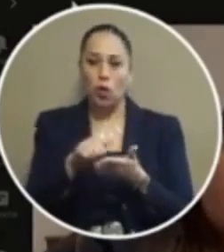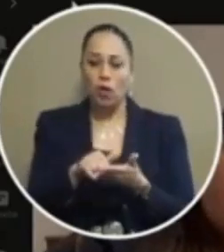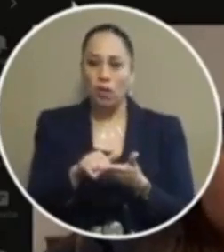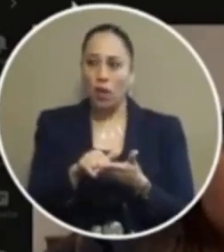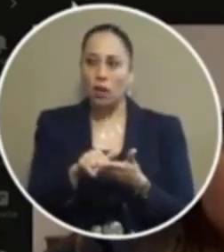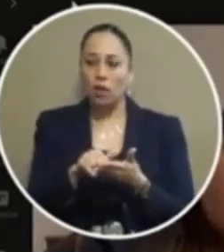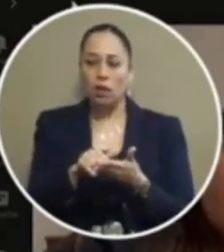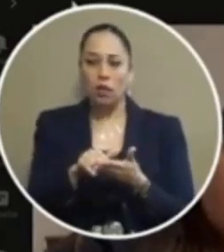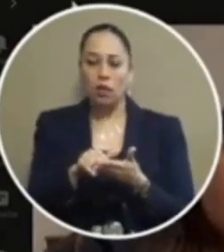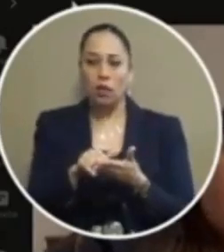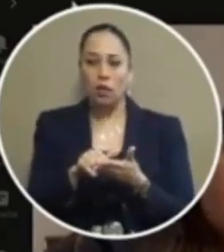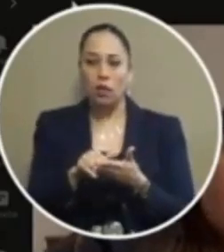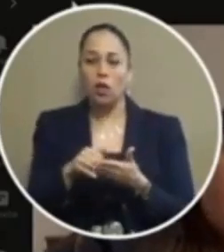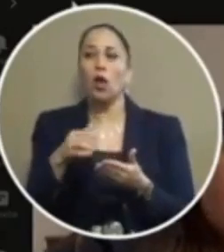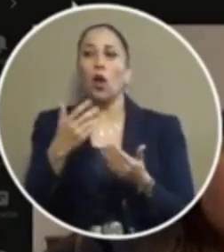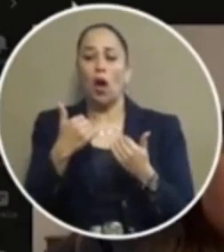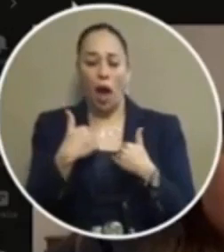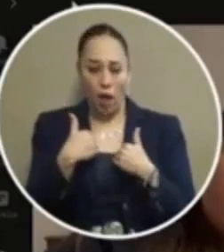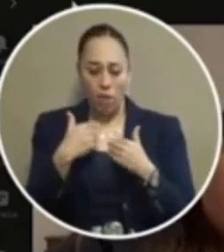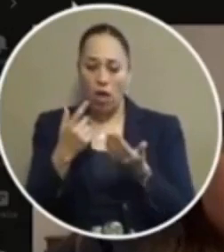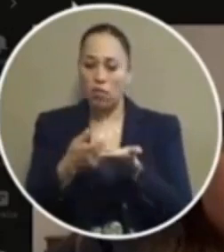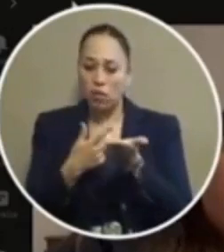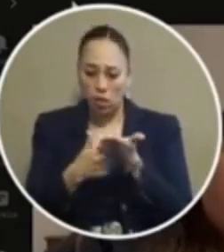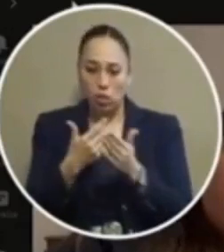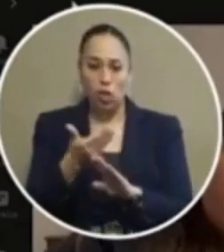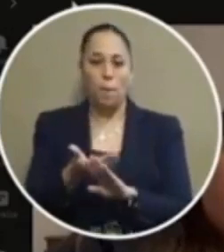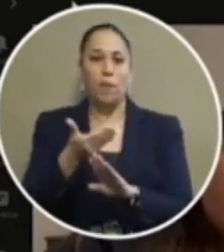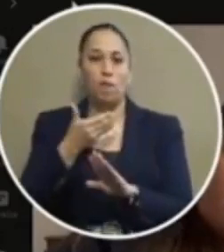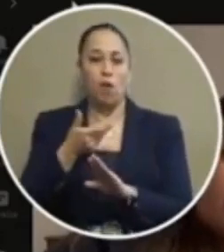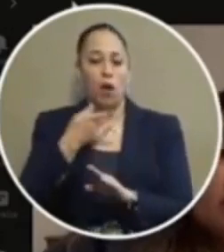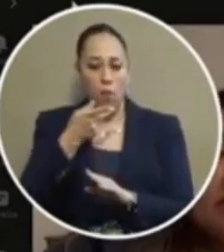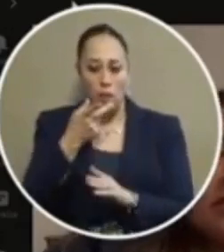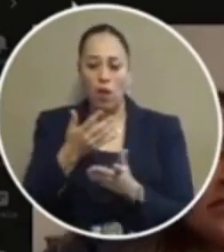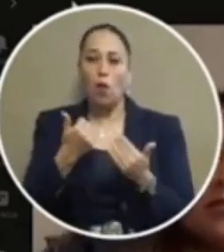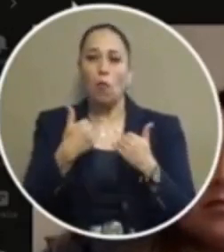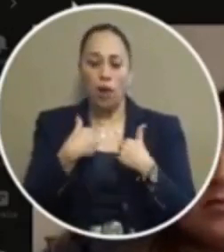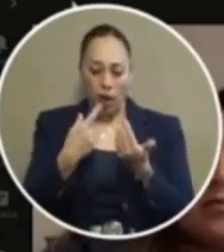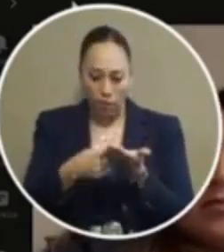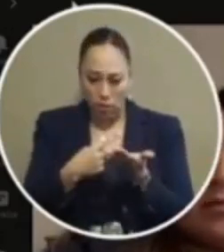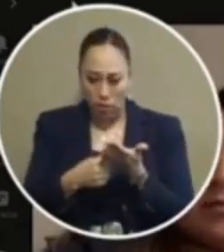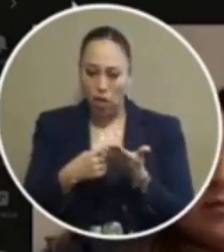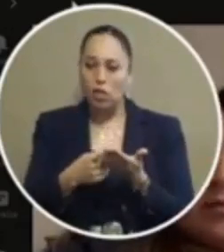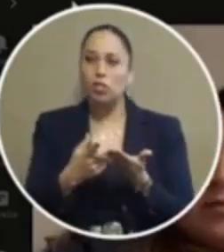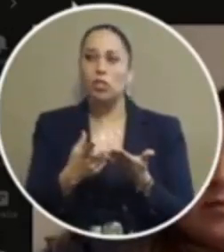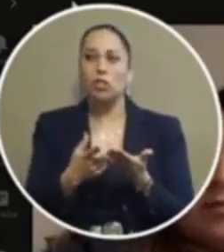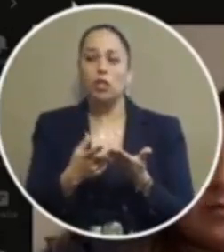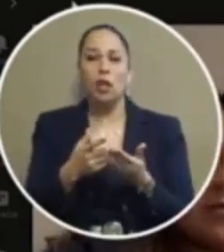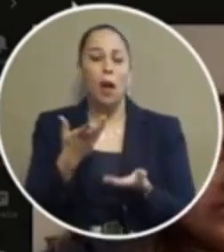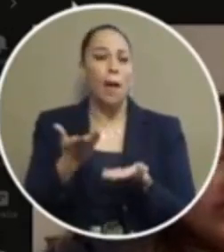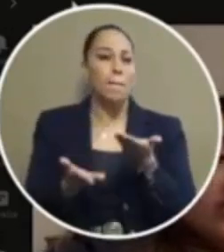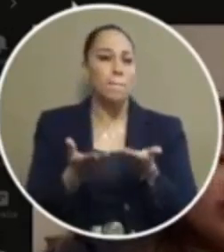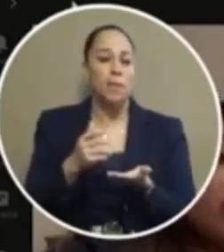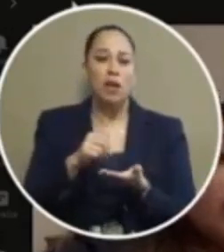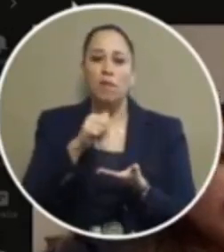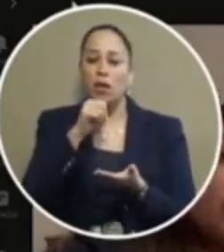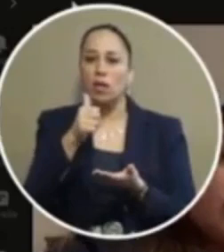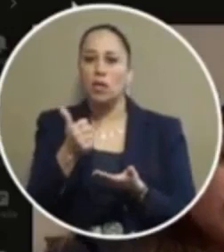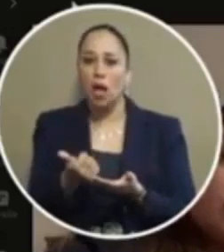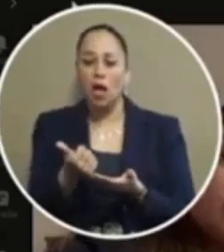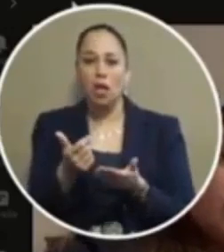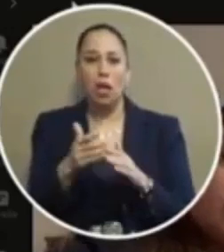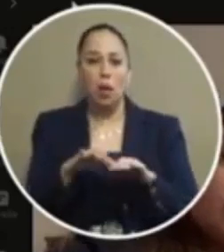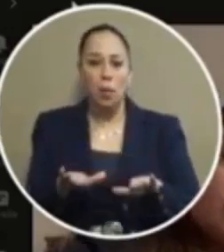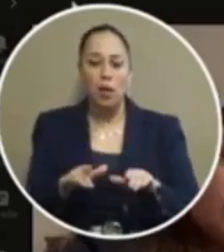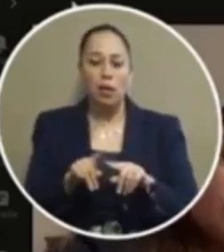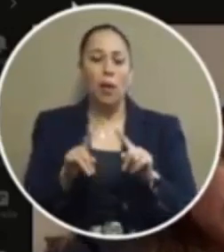us to do this when we had the discussion before uh in public we had we had a discussion very similar to this one maybe not to the admonishment piece